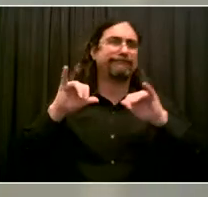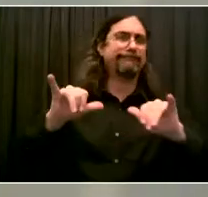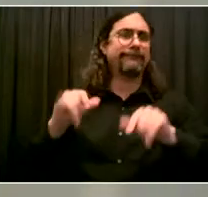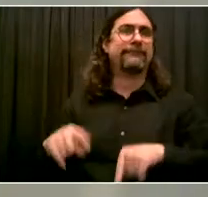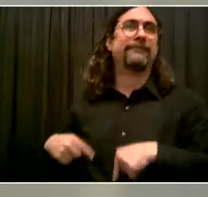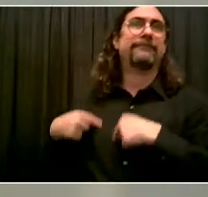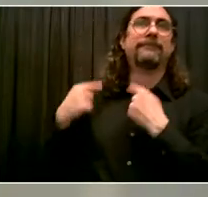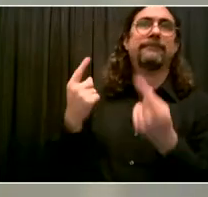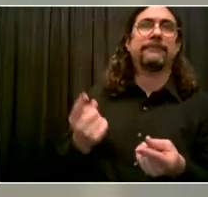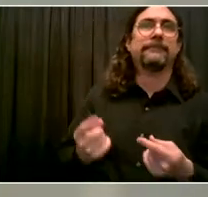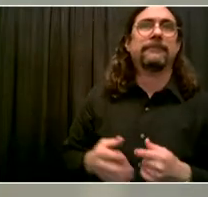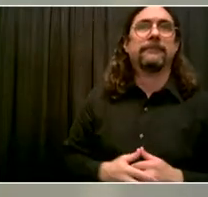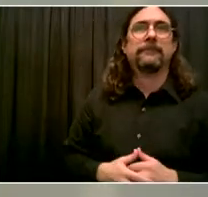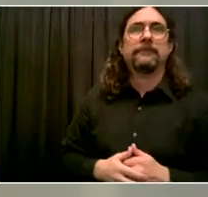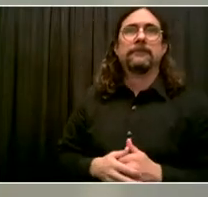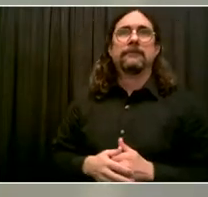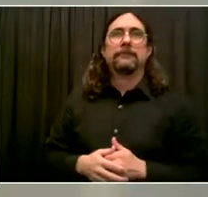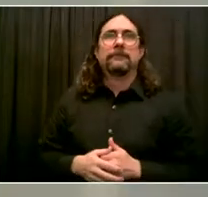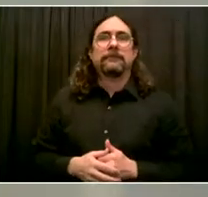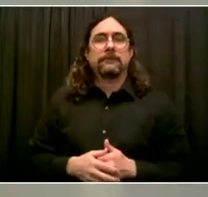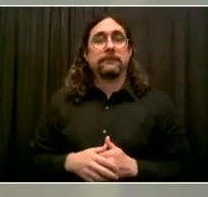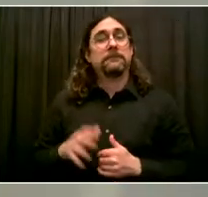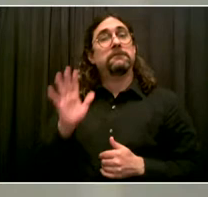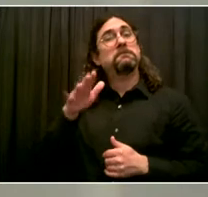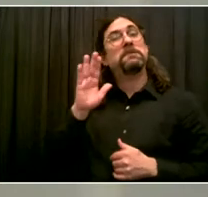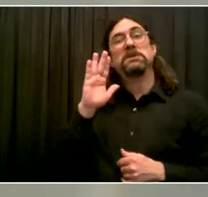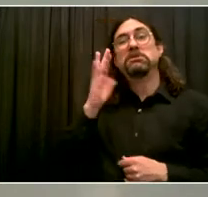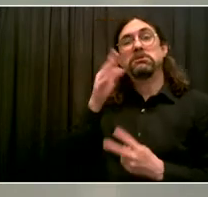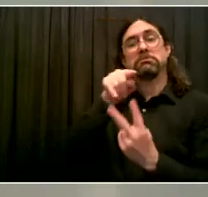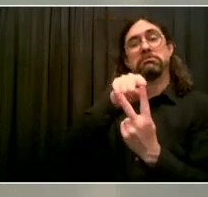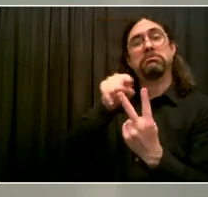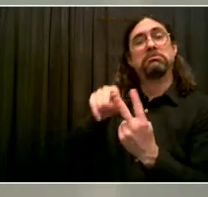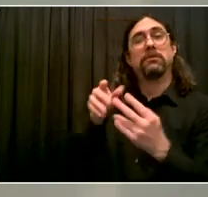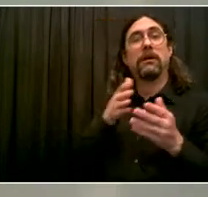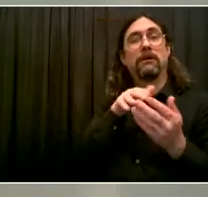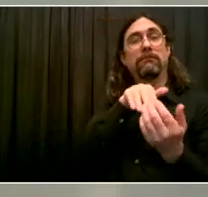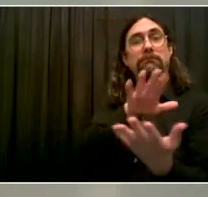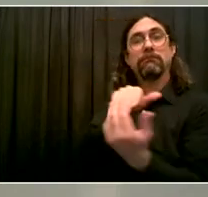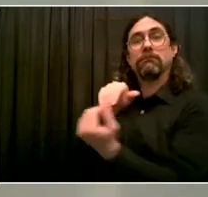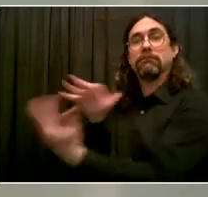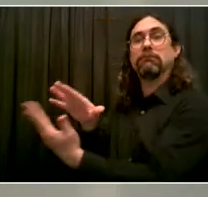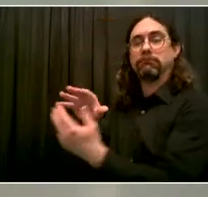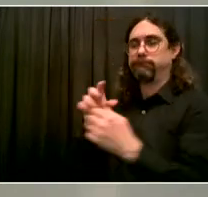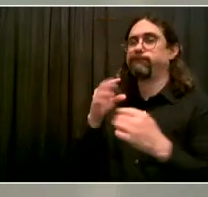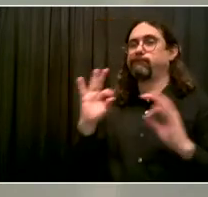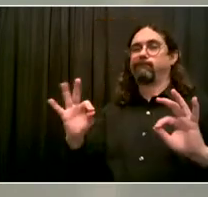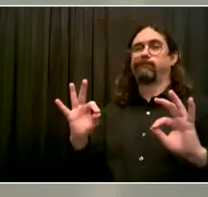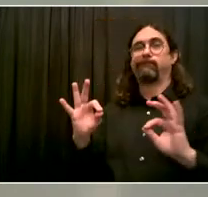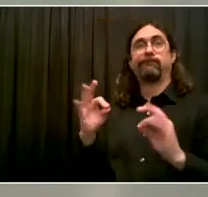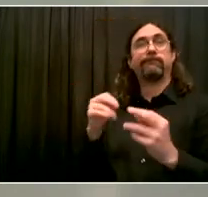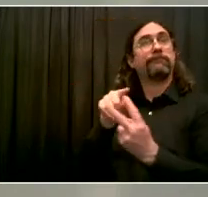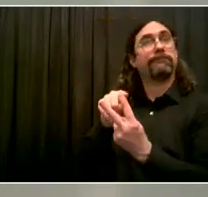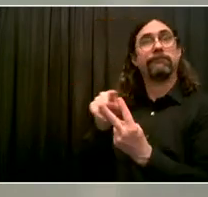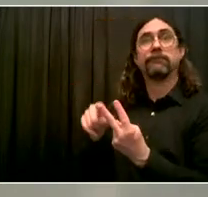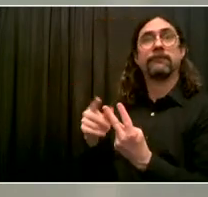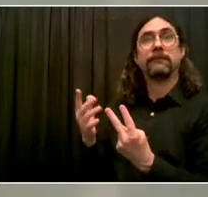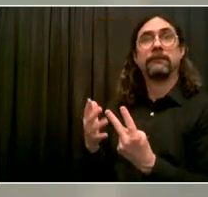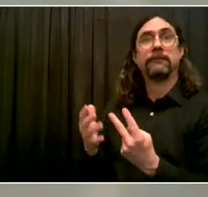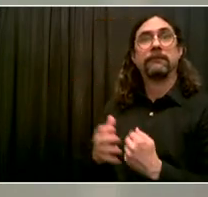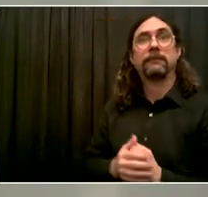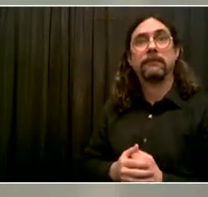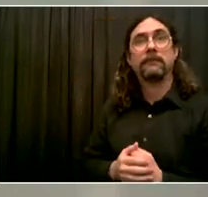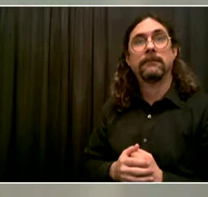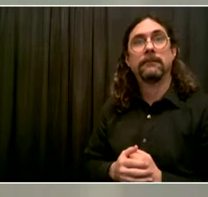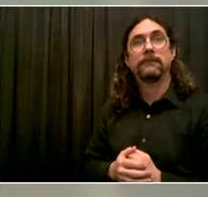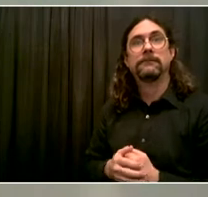communities are really for people to focus on. This is the single best way to prevent severe illness and death. We know that all of